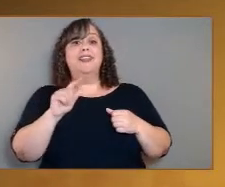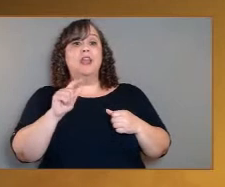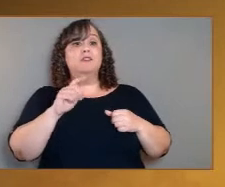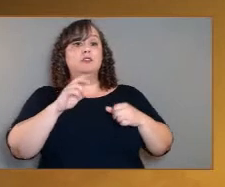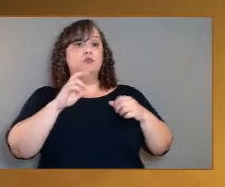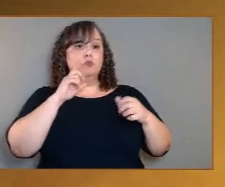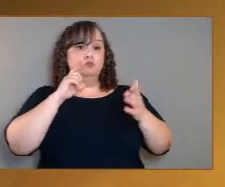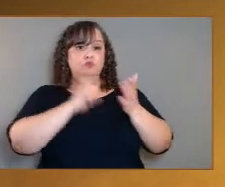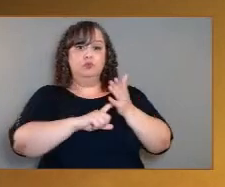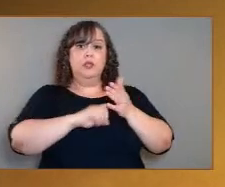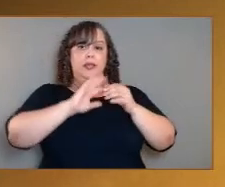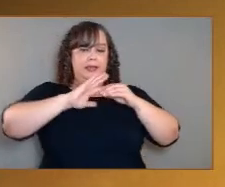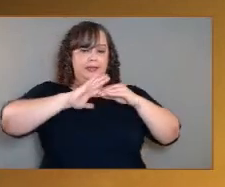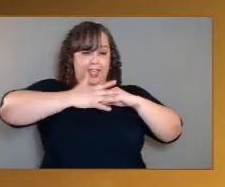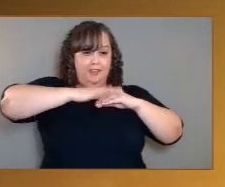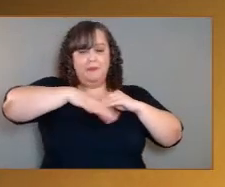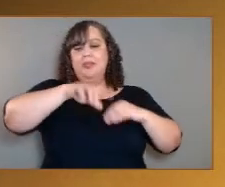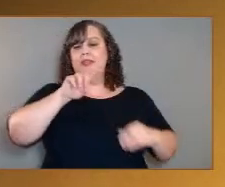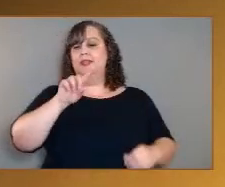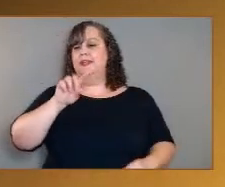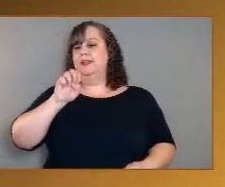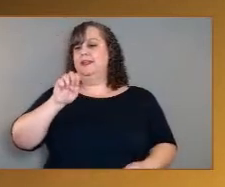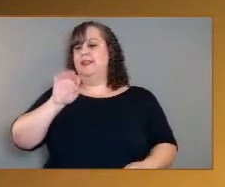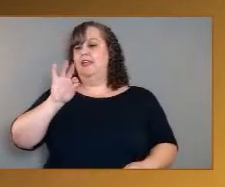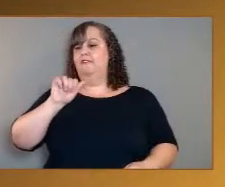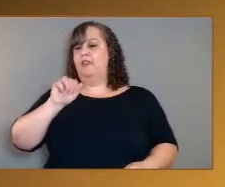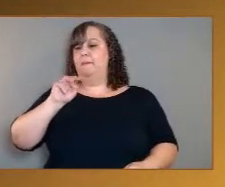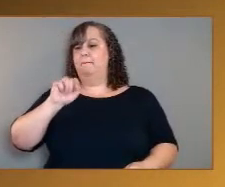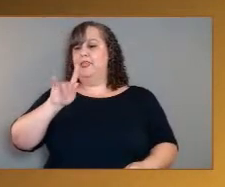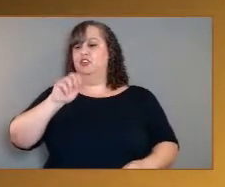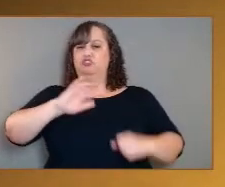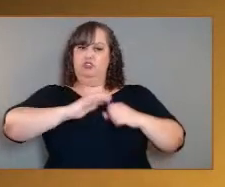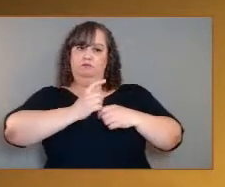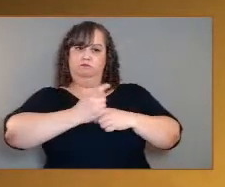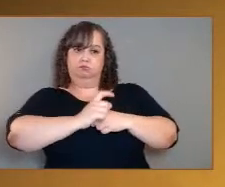we have a bunch of different ways to see the surface.